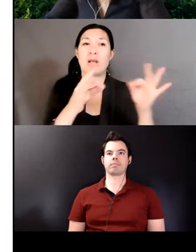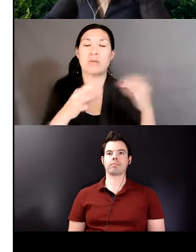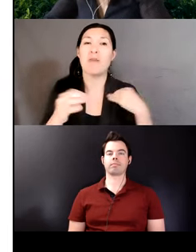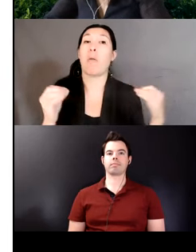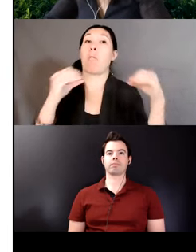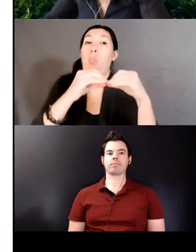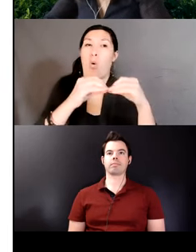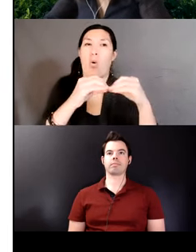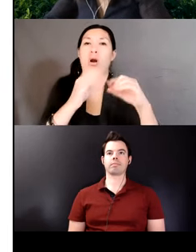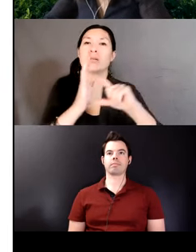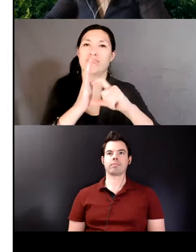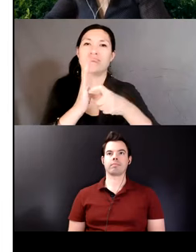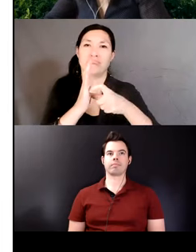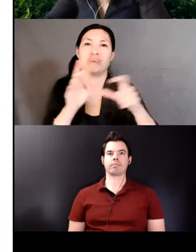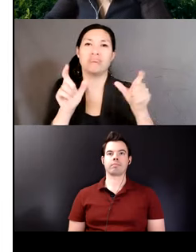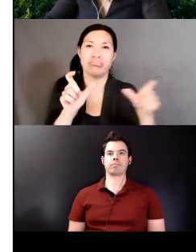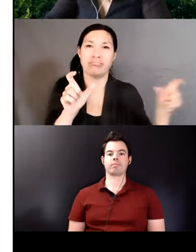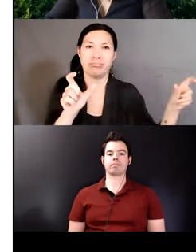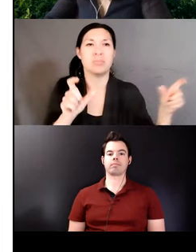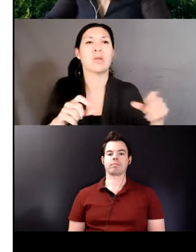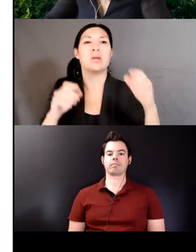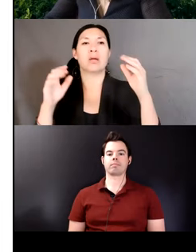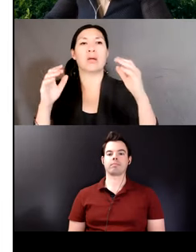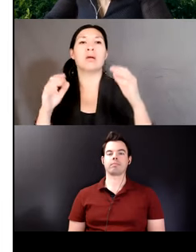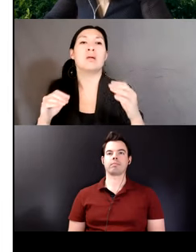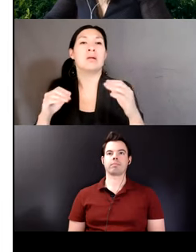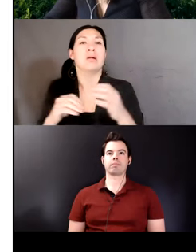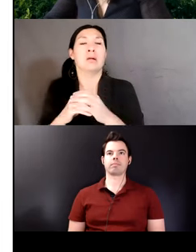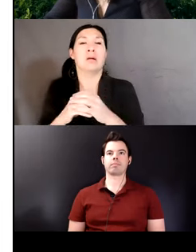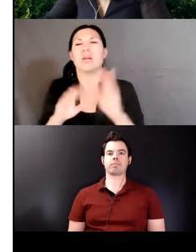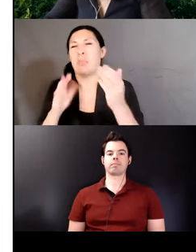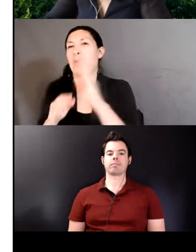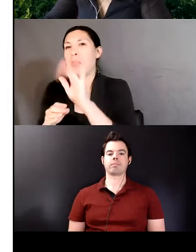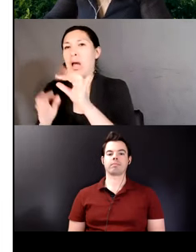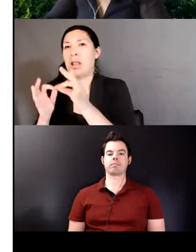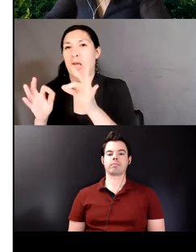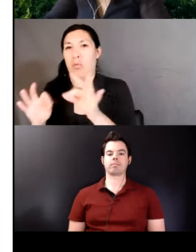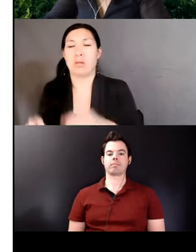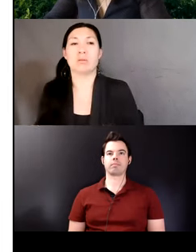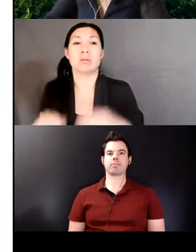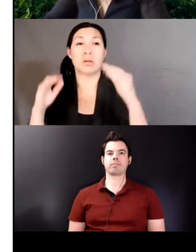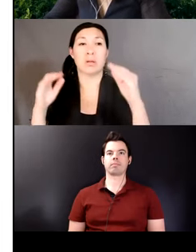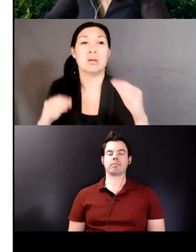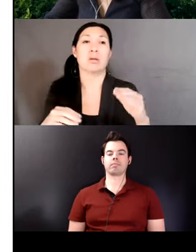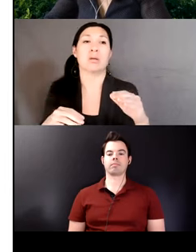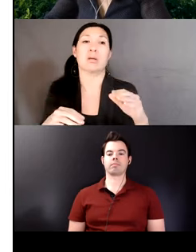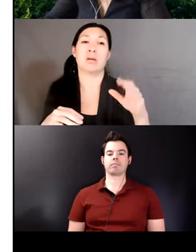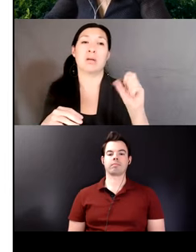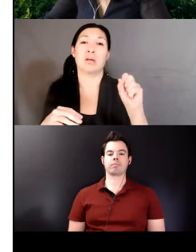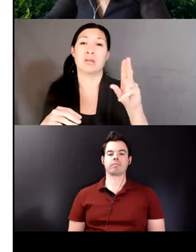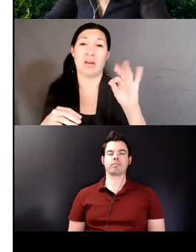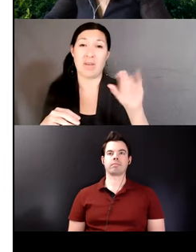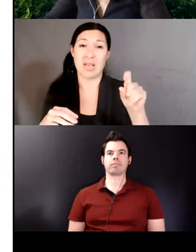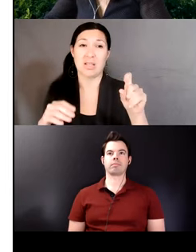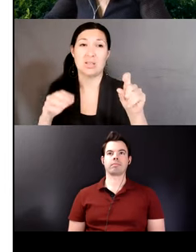inventory of derivational suffixes. In certain suffix strings characterized to denote verbal art